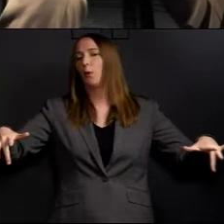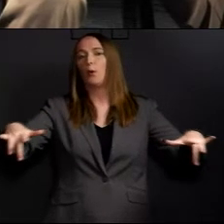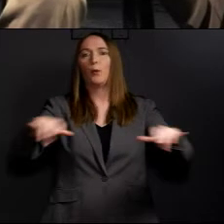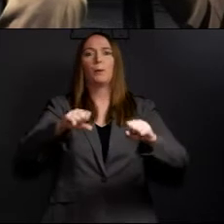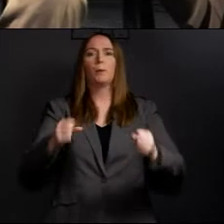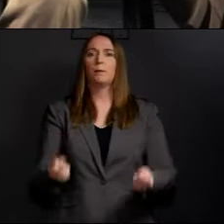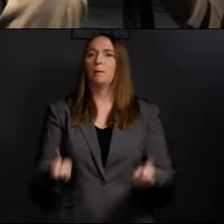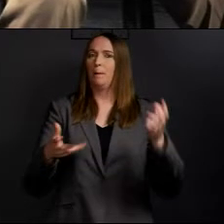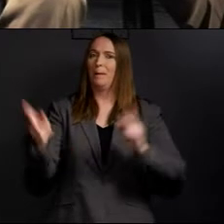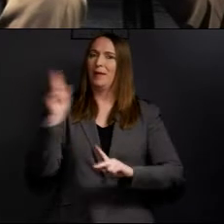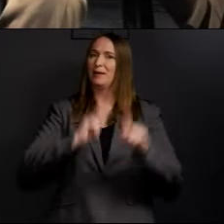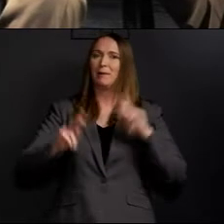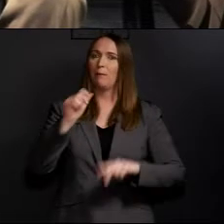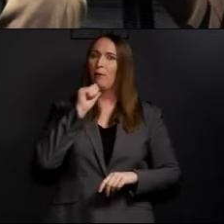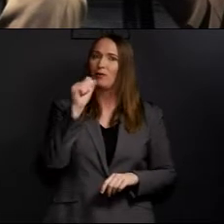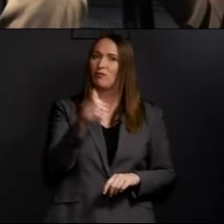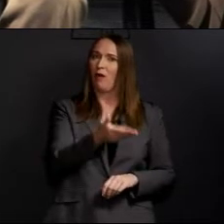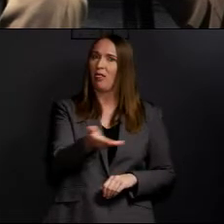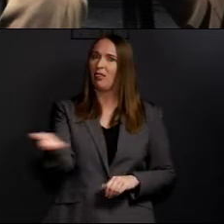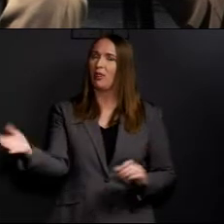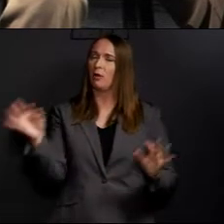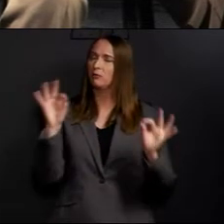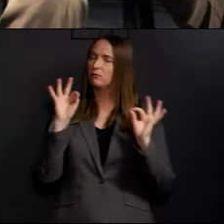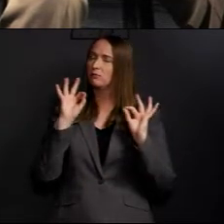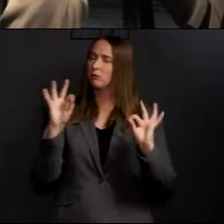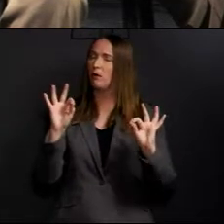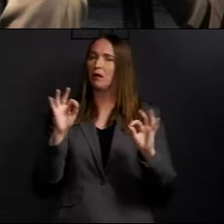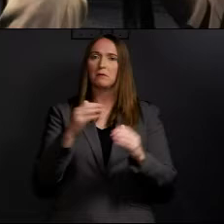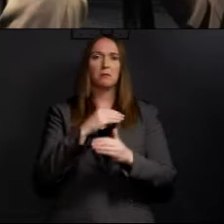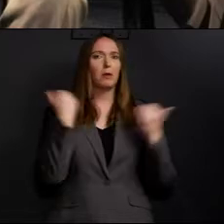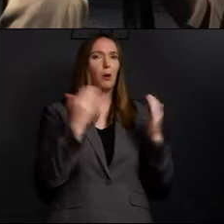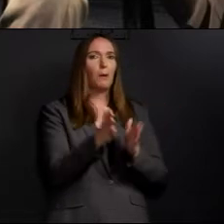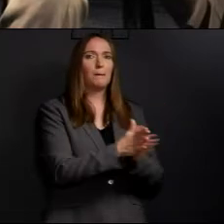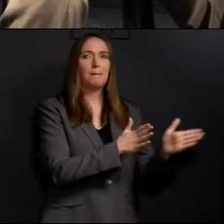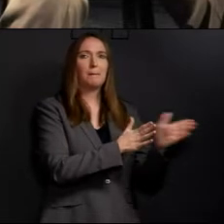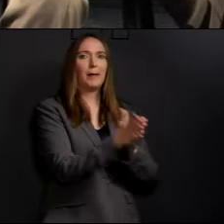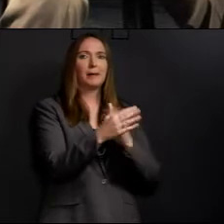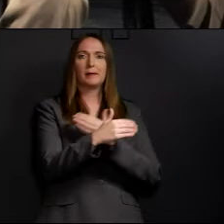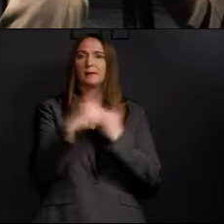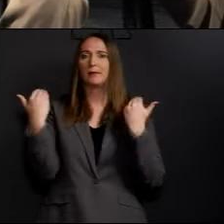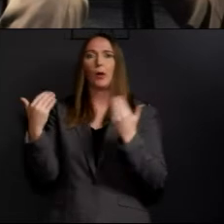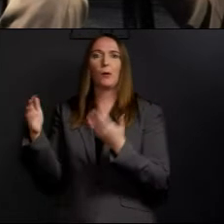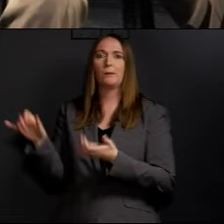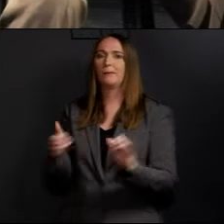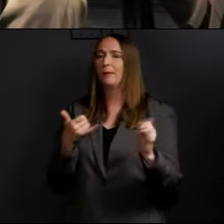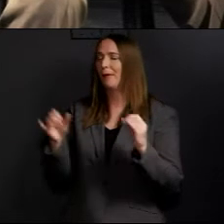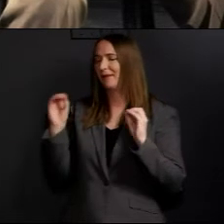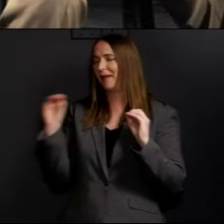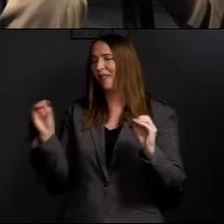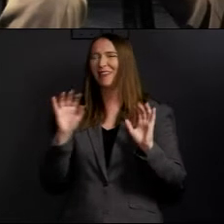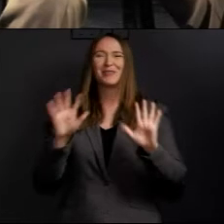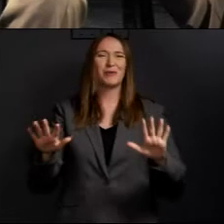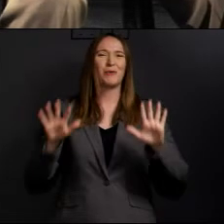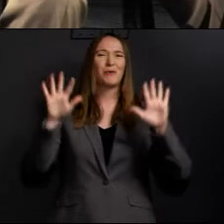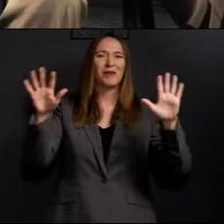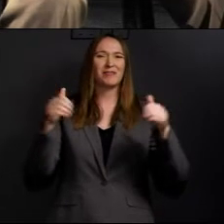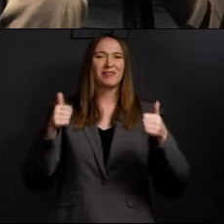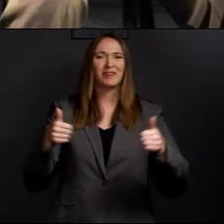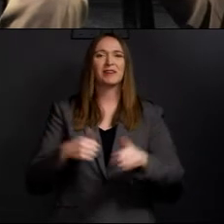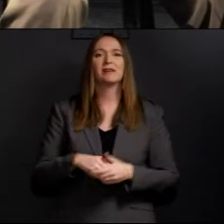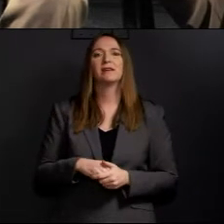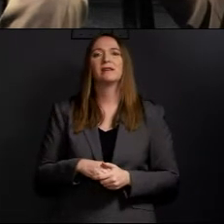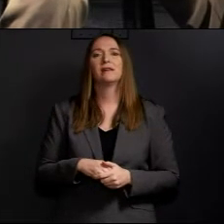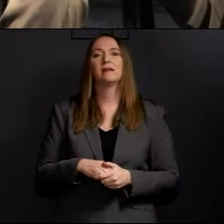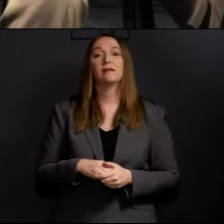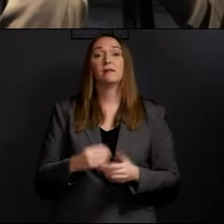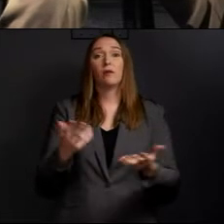great practicing social distancing and not doing picnics and things. So I was impressed. This truly is a community effort. If you want to see